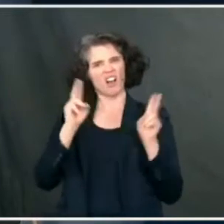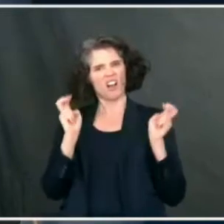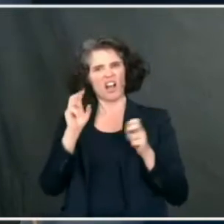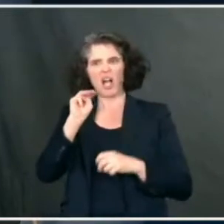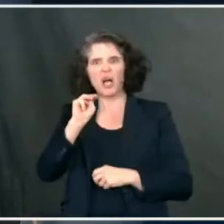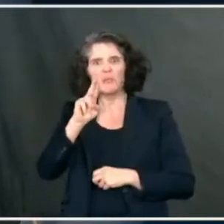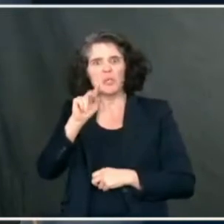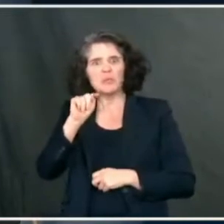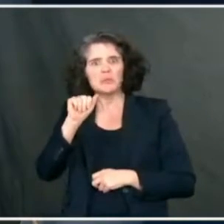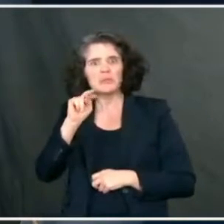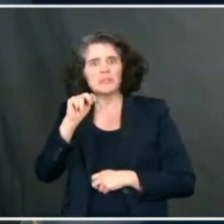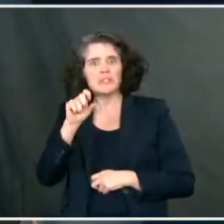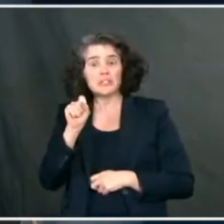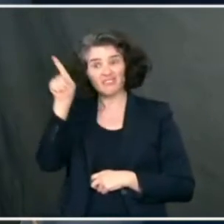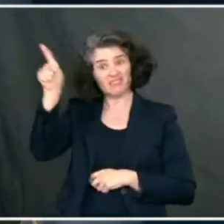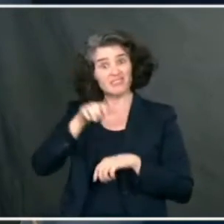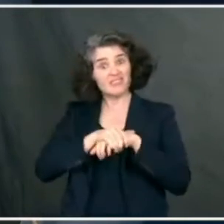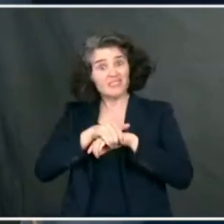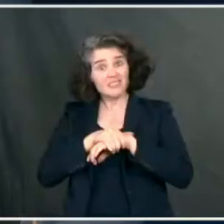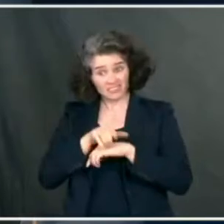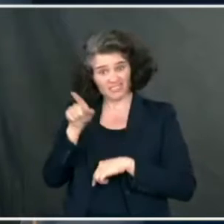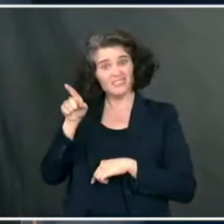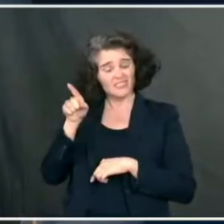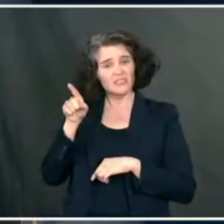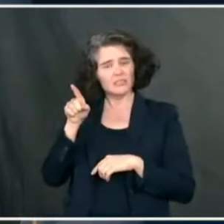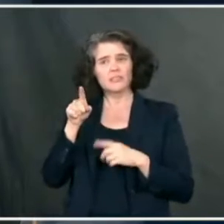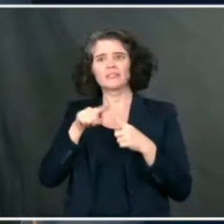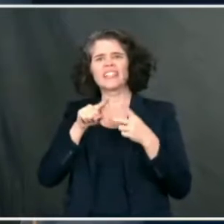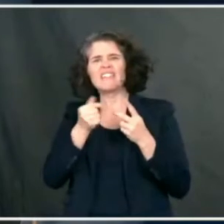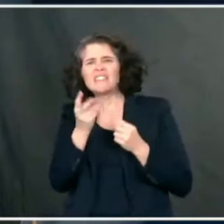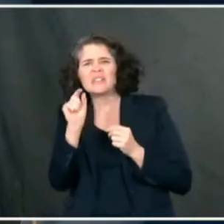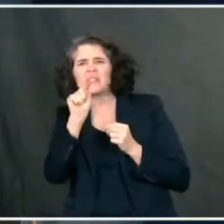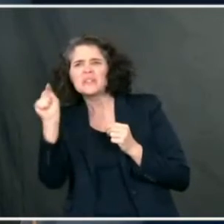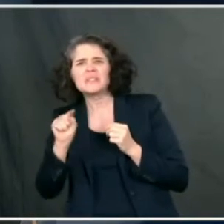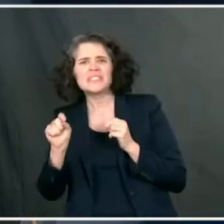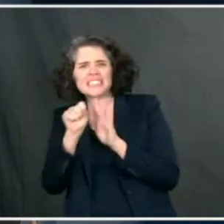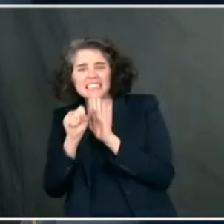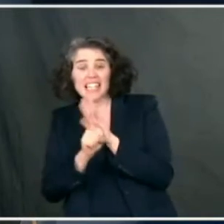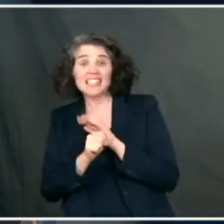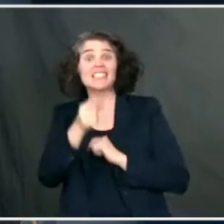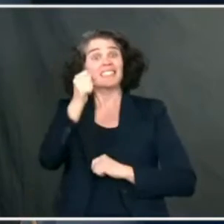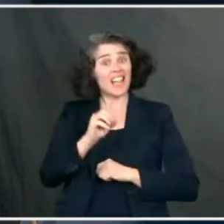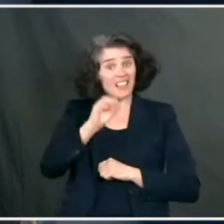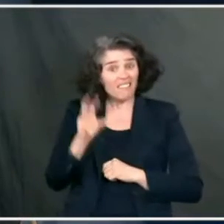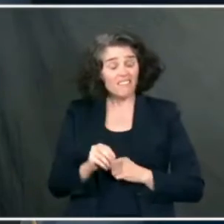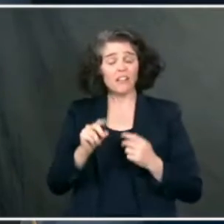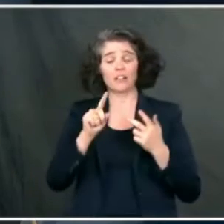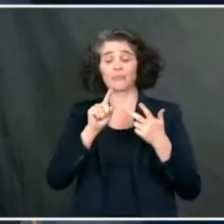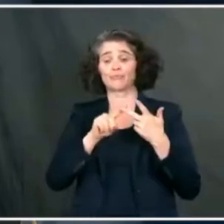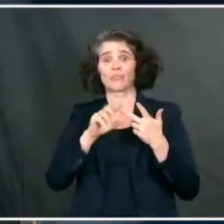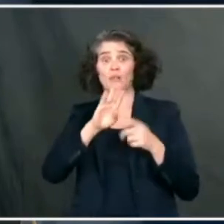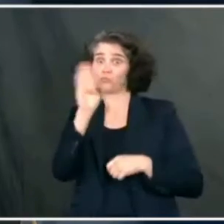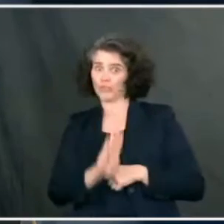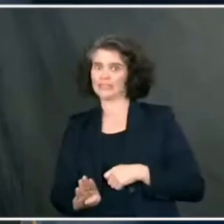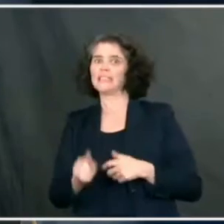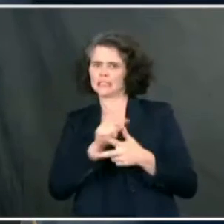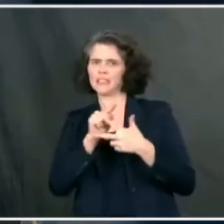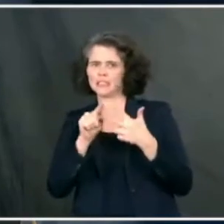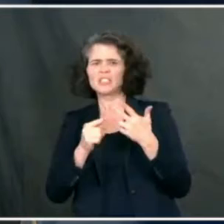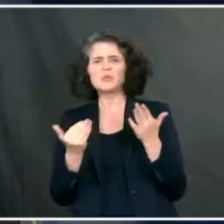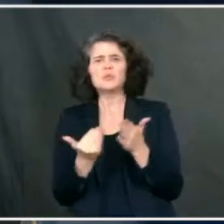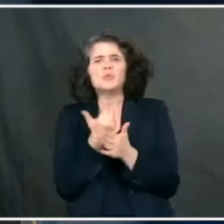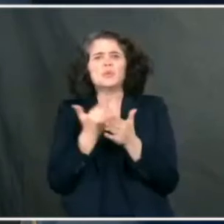-plus states, the mutants that we're seeing in South Africa and in Brazil. First of all,